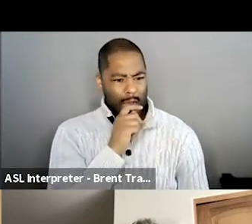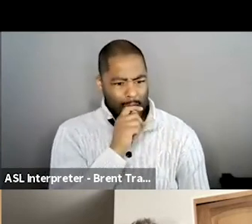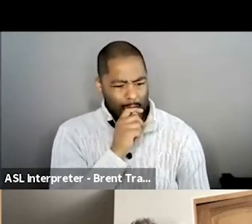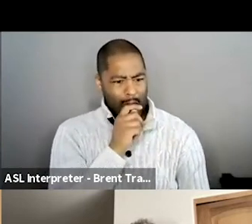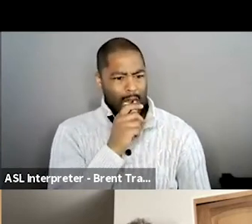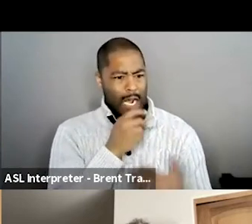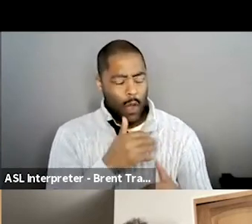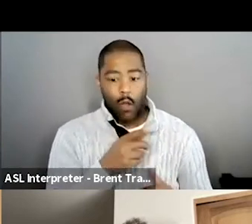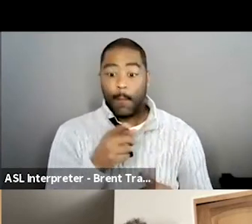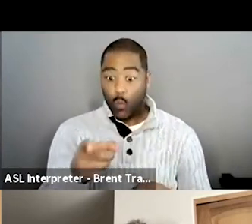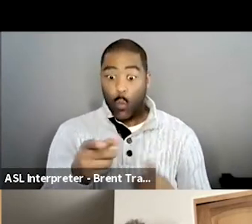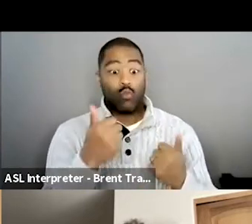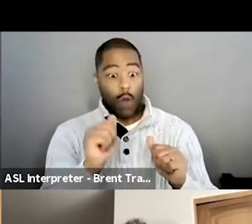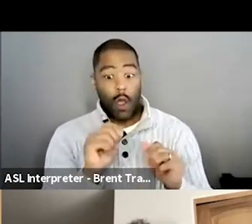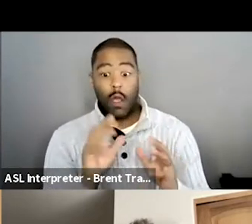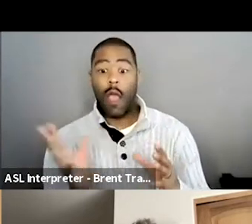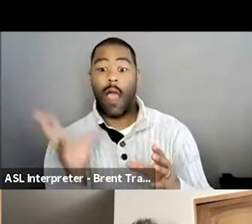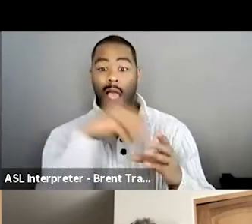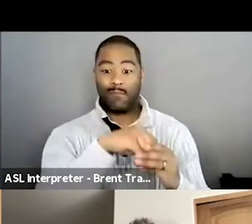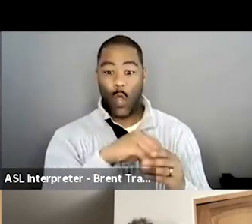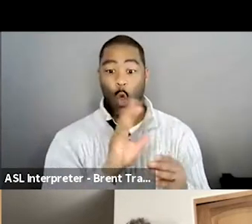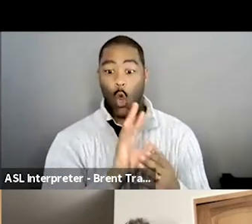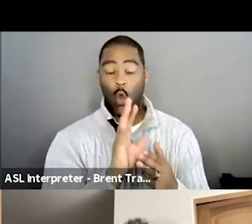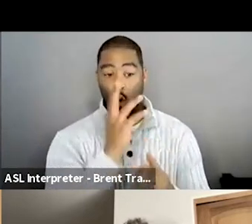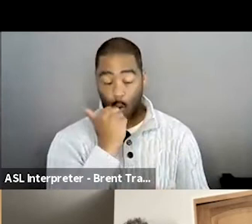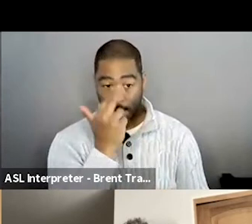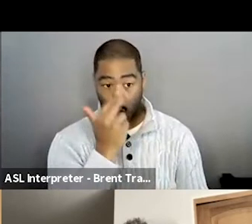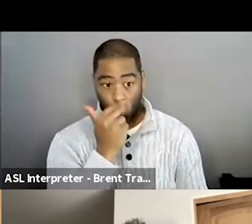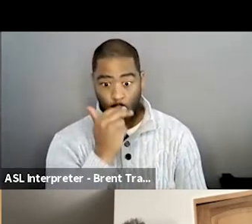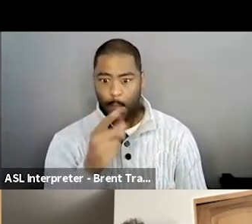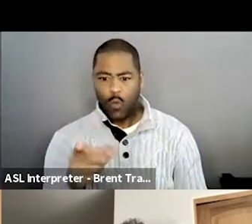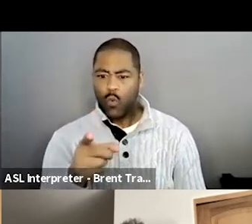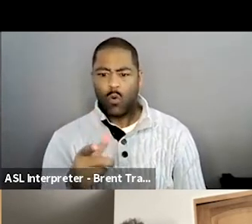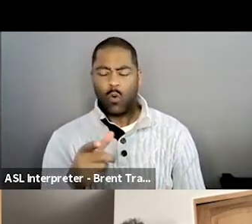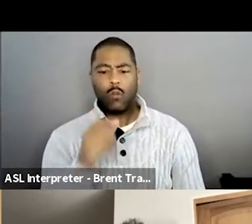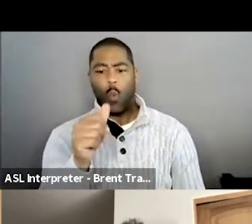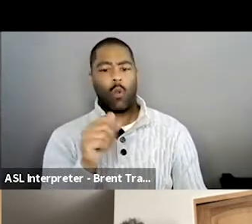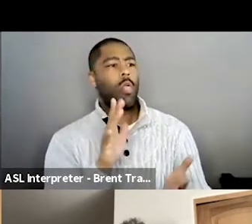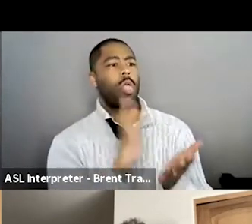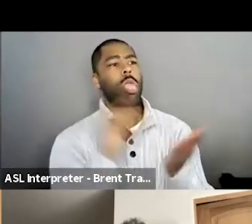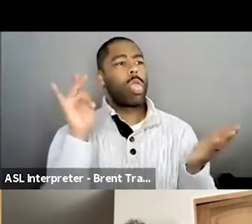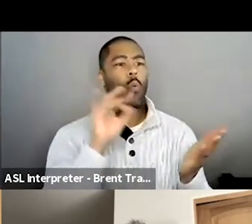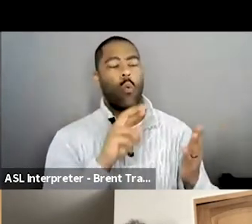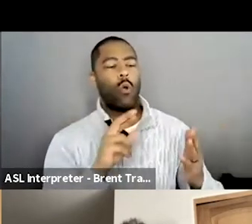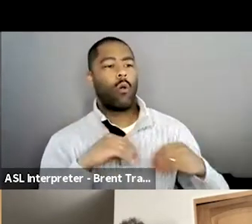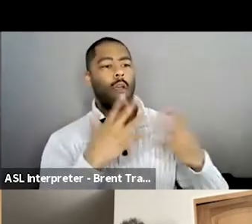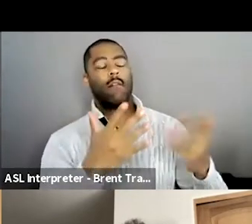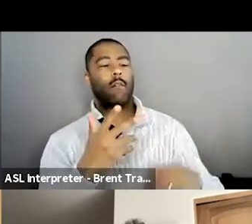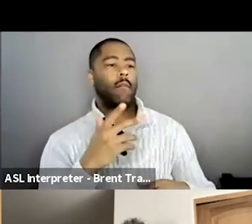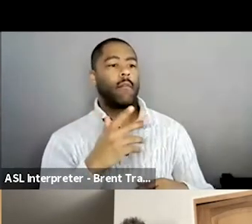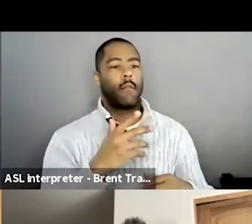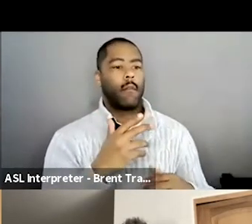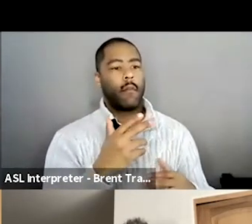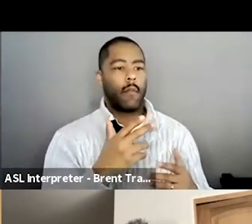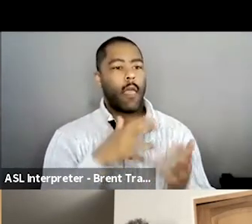exploitative at all. And so my question really is how did Mike and Sheila react to